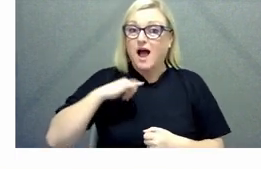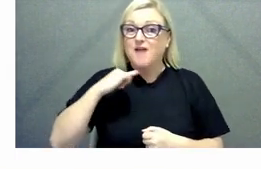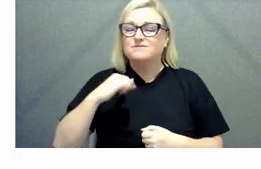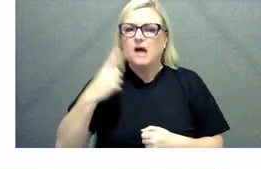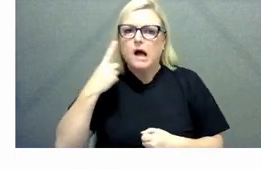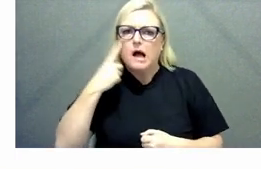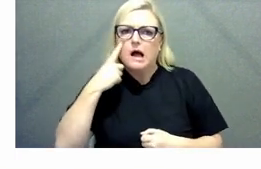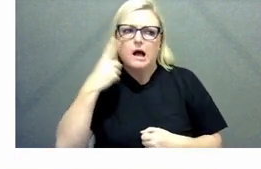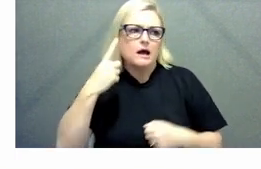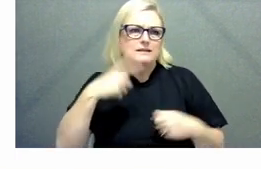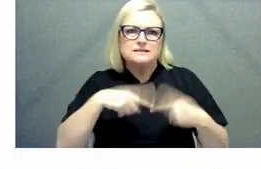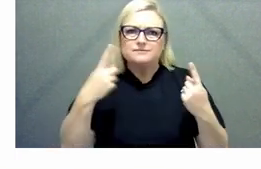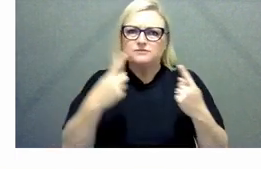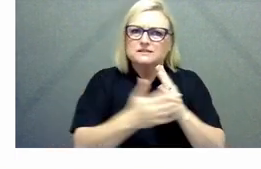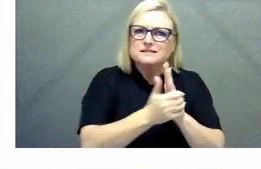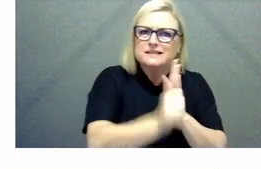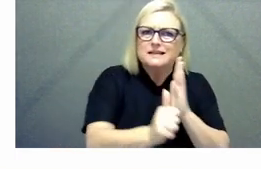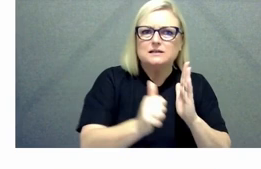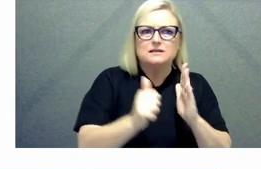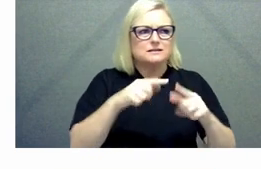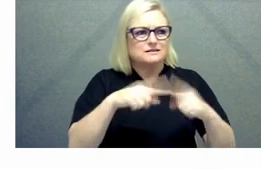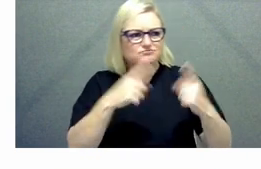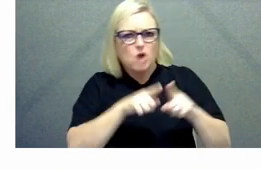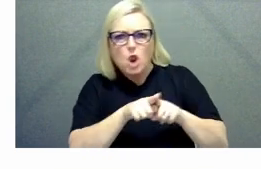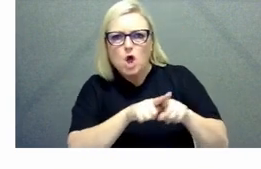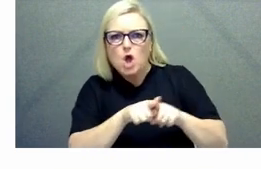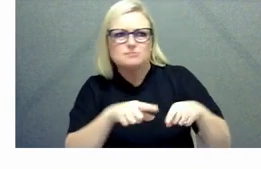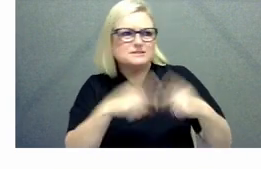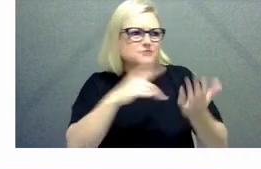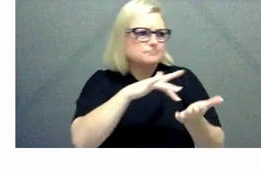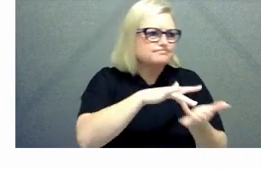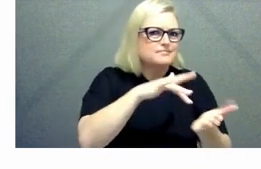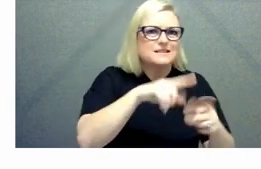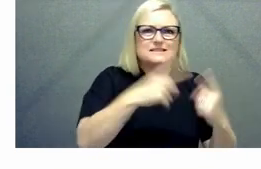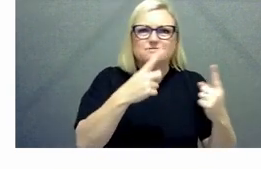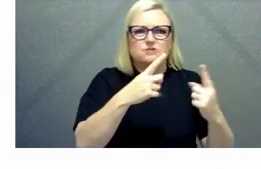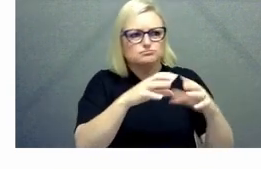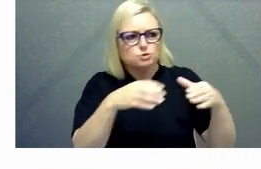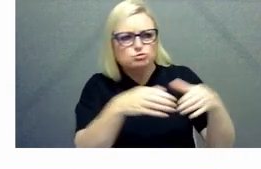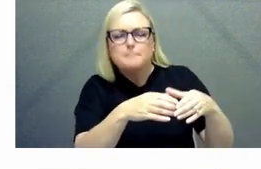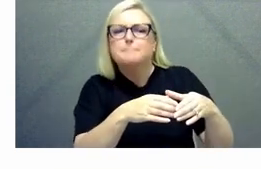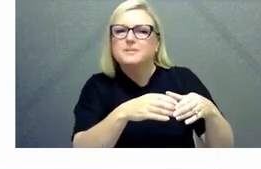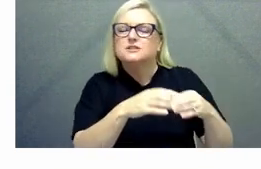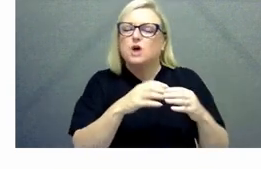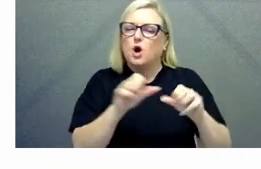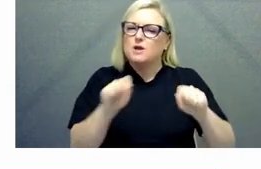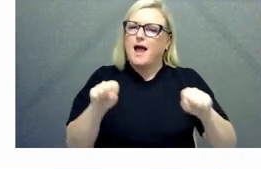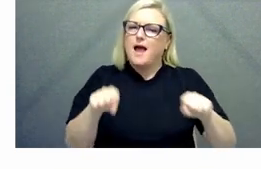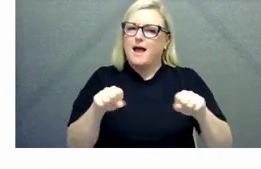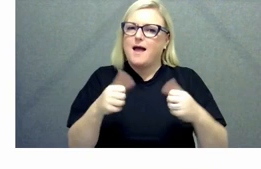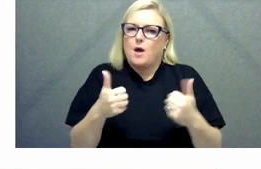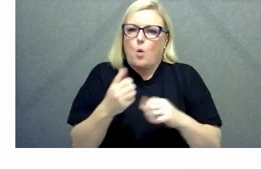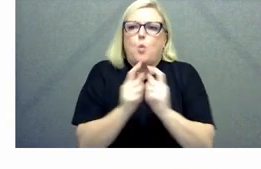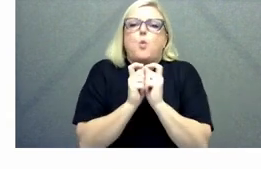different agency learn new things um as well as build their comms and engagement um muscle if you like so um